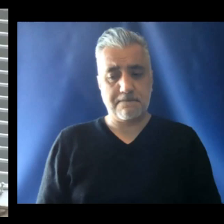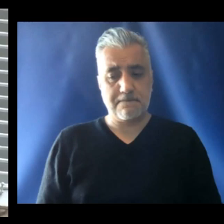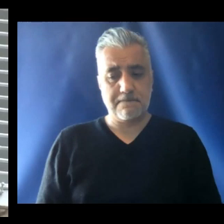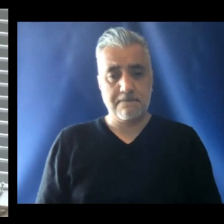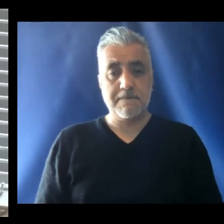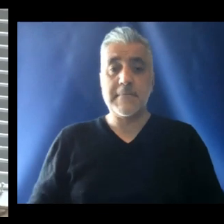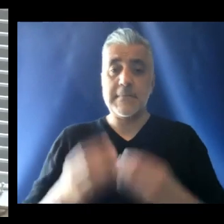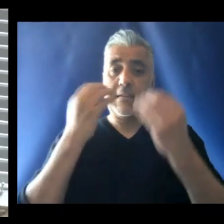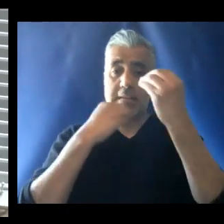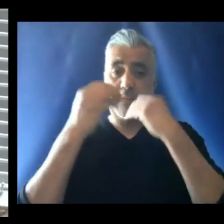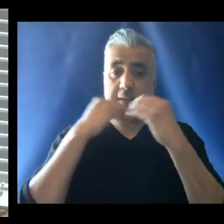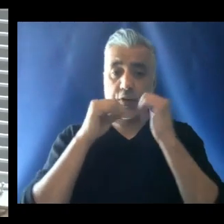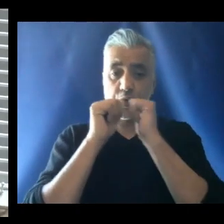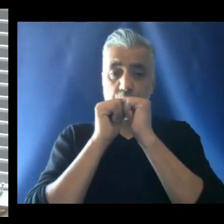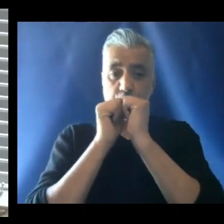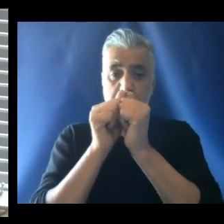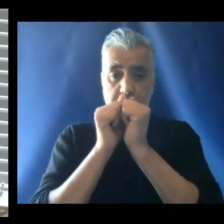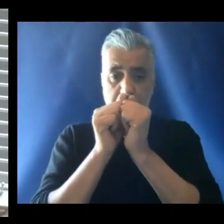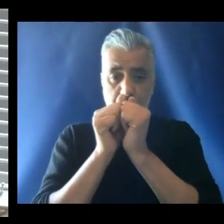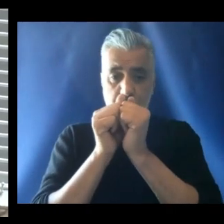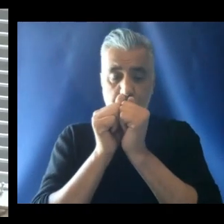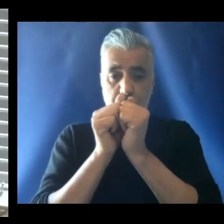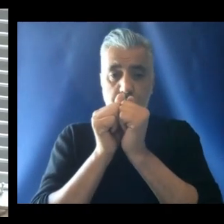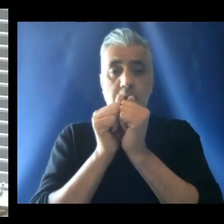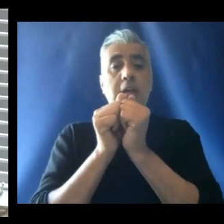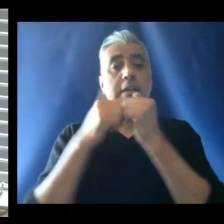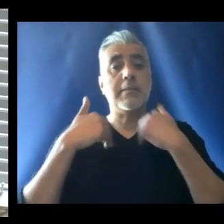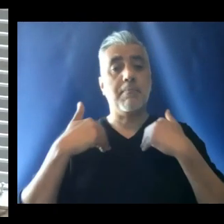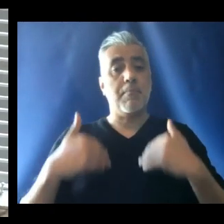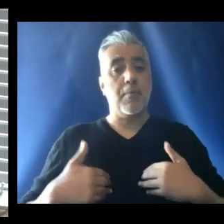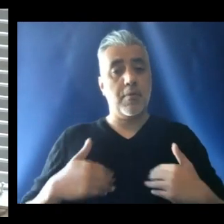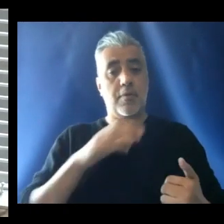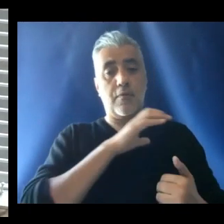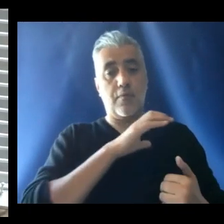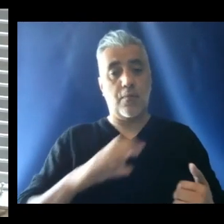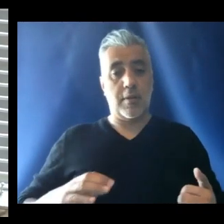Eating together the body of Christ.